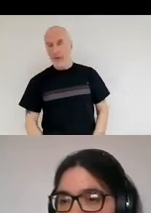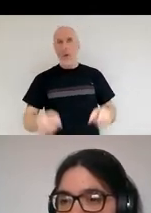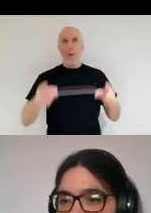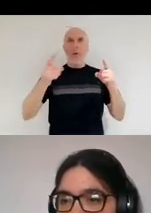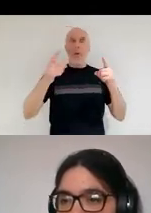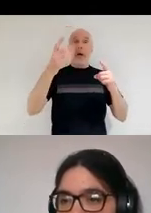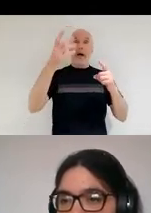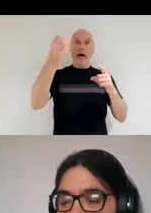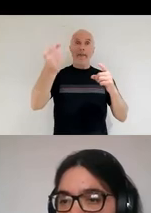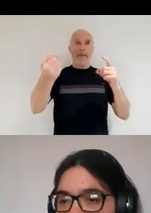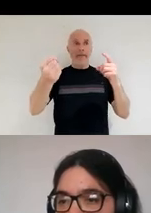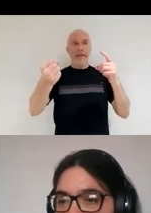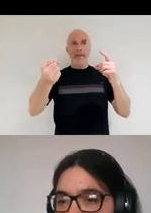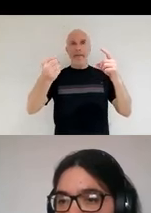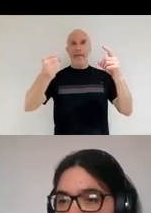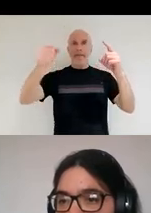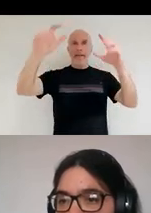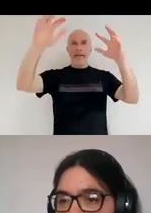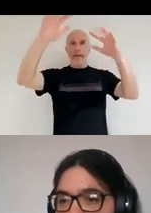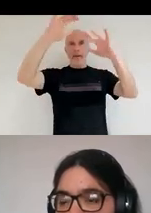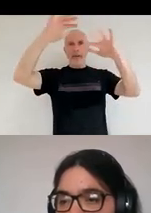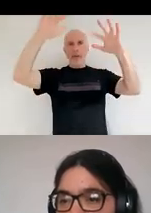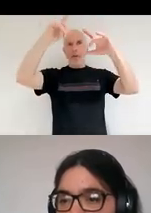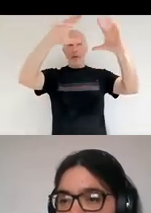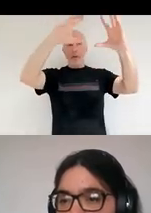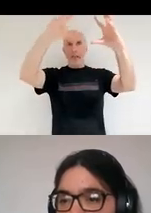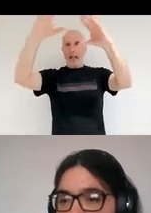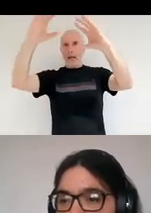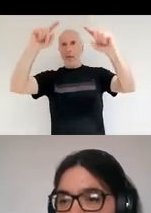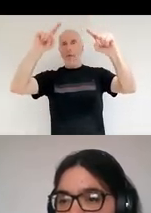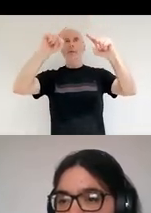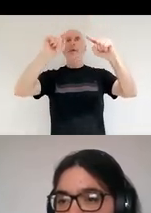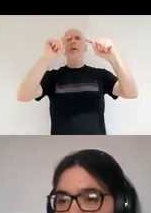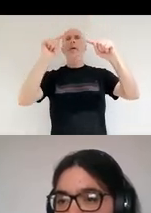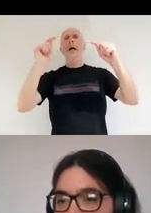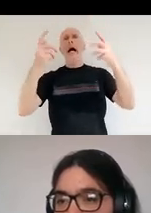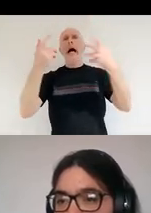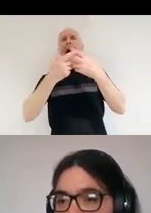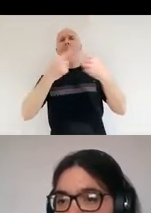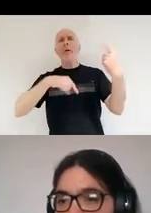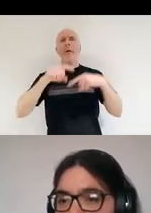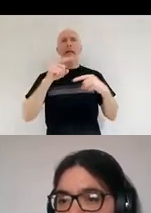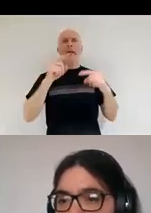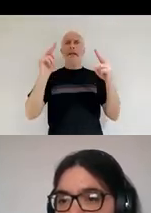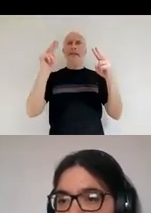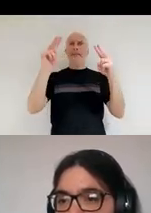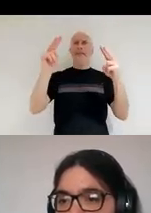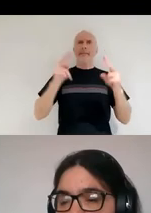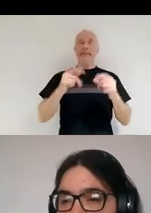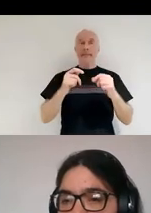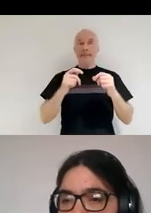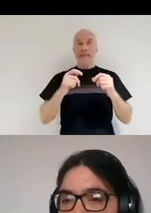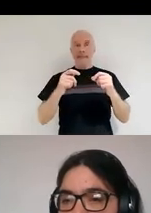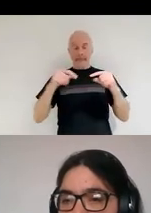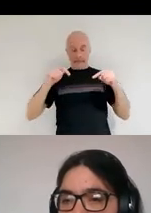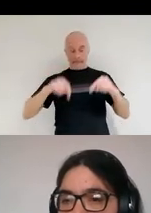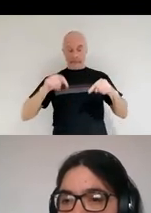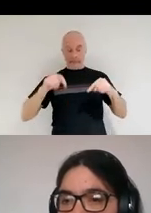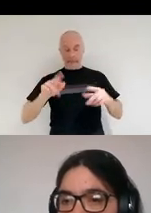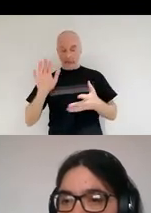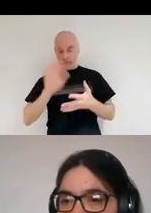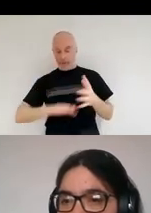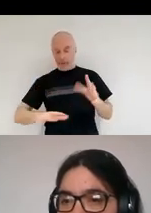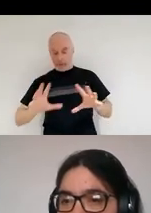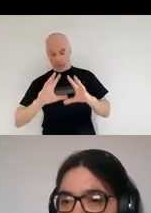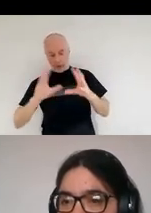he says, without sending a satellite further out than the dust clouds. So I guess really, how do we adapt our optics on Earth to view